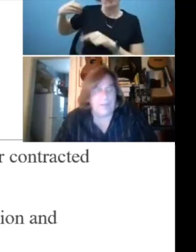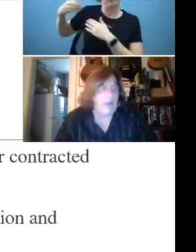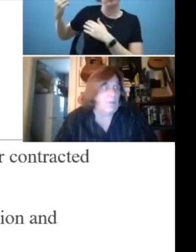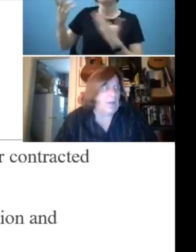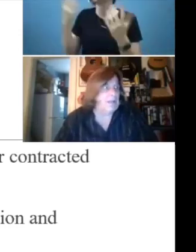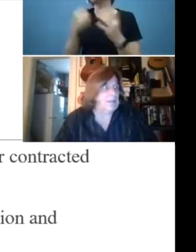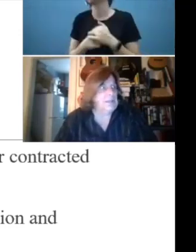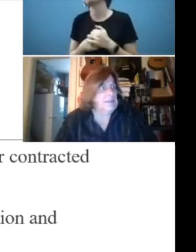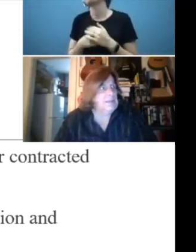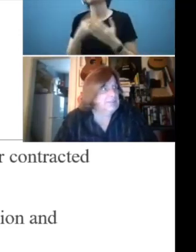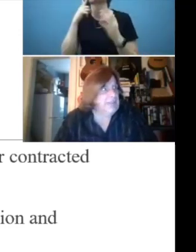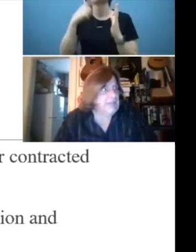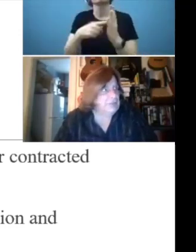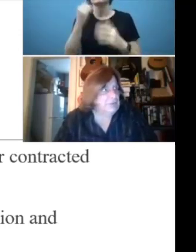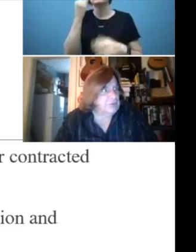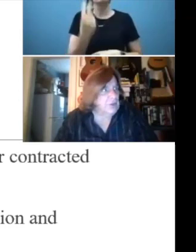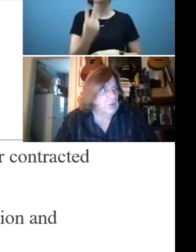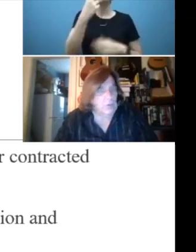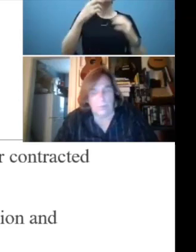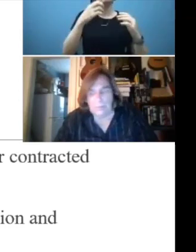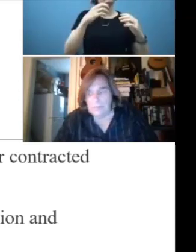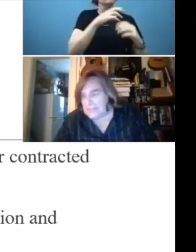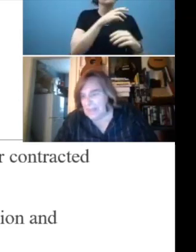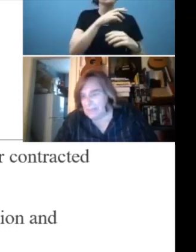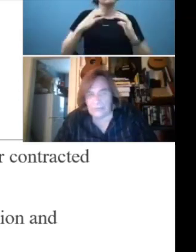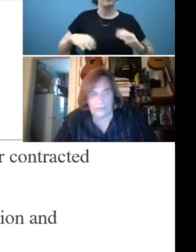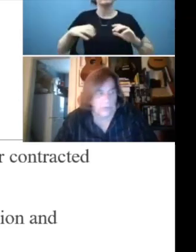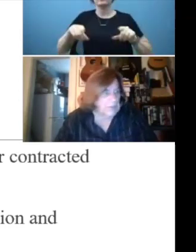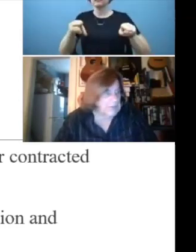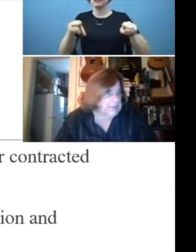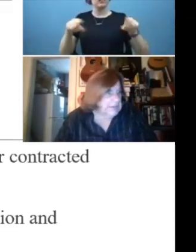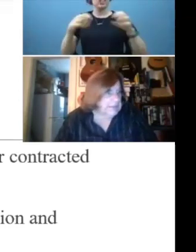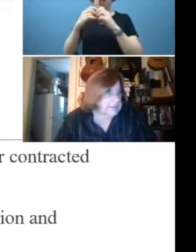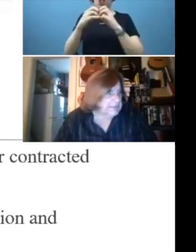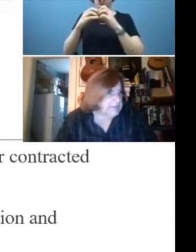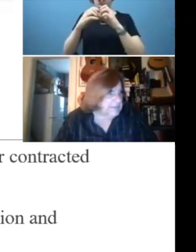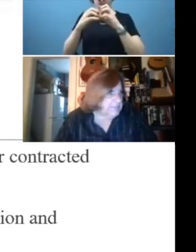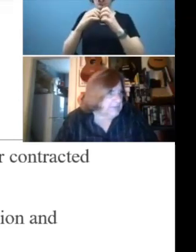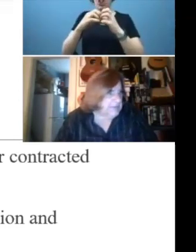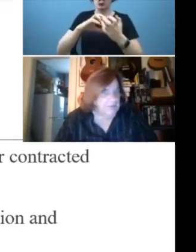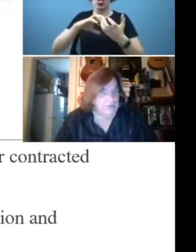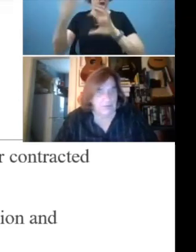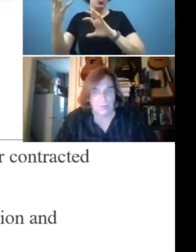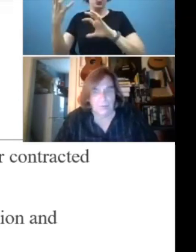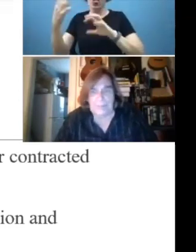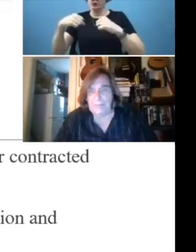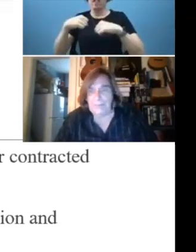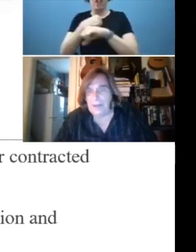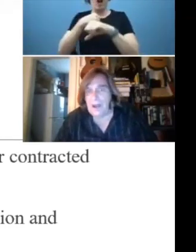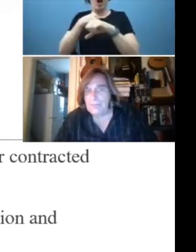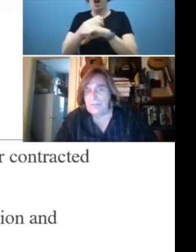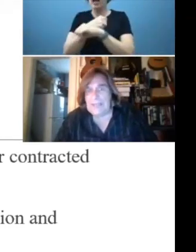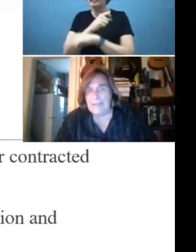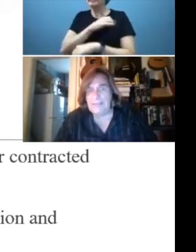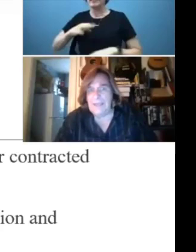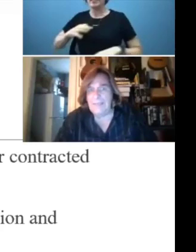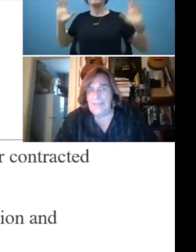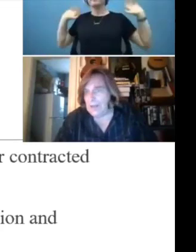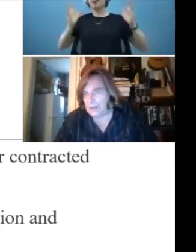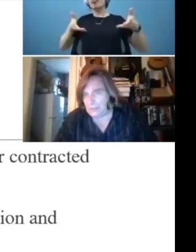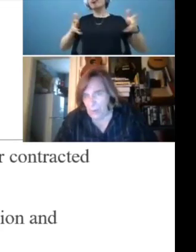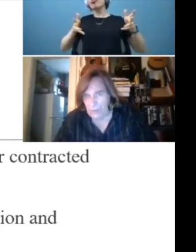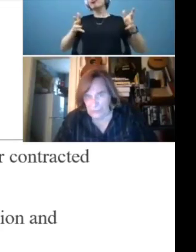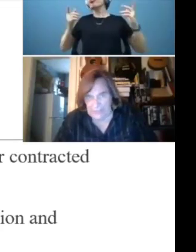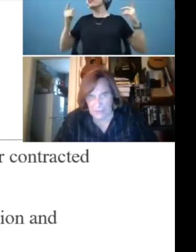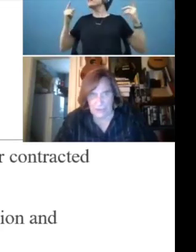getting along that well. Staff took no steps to keep these two people at arm's length and